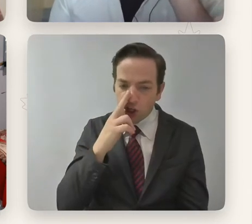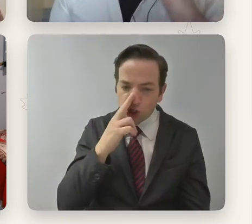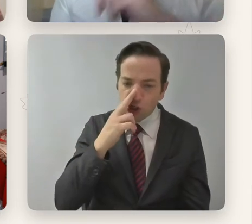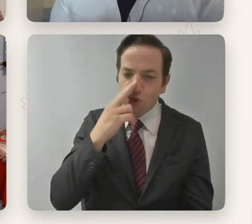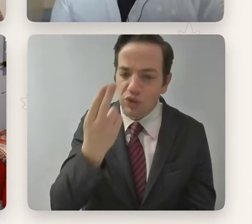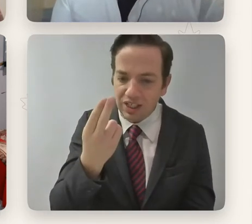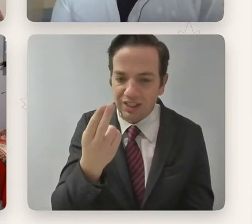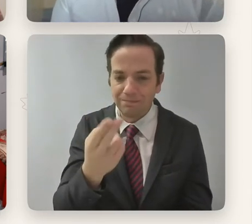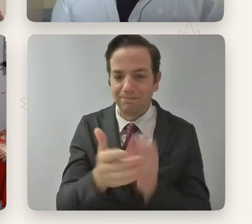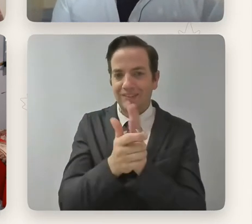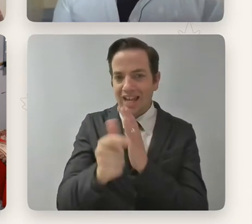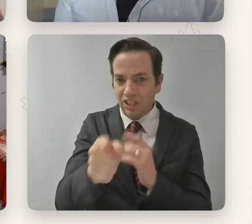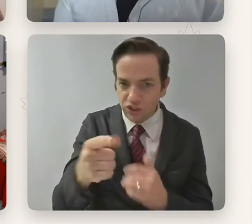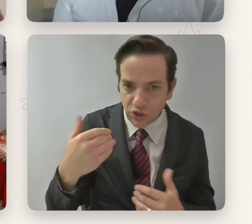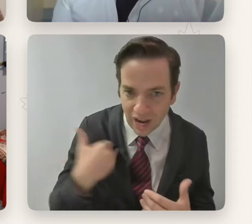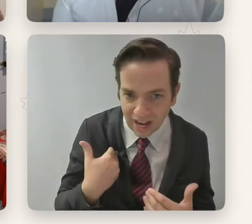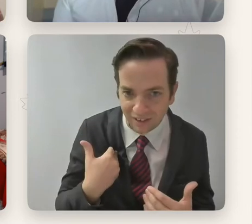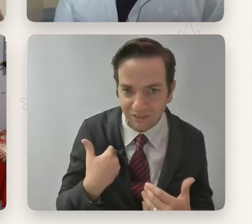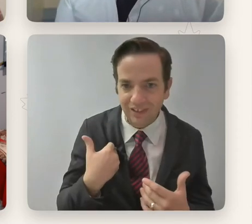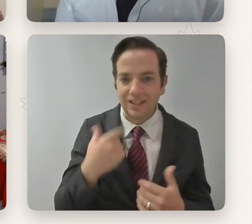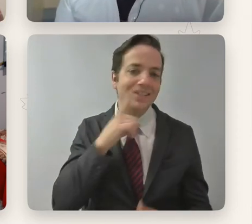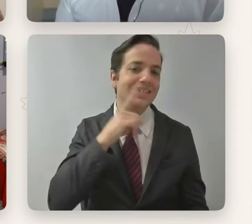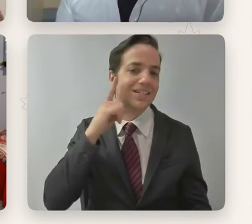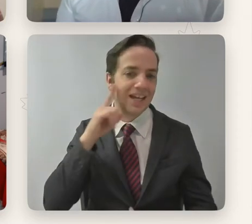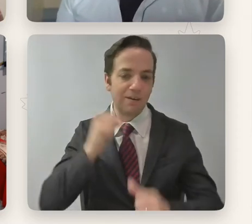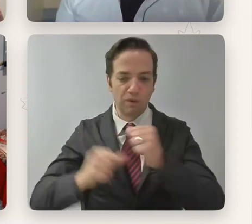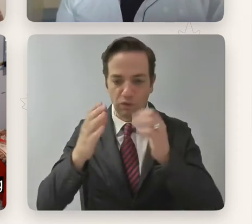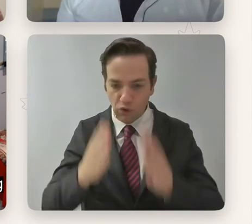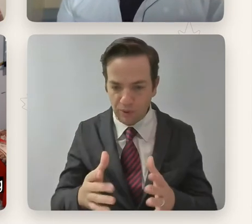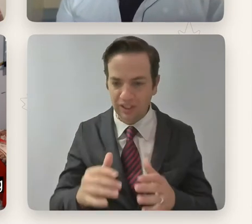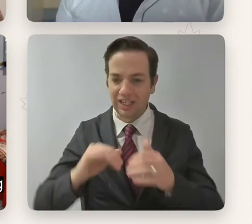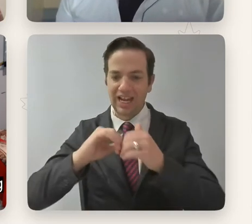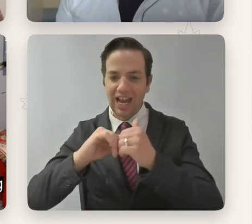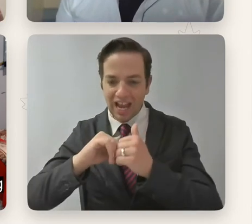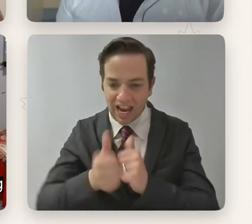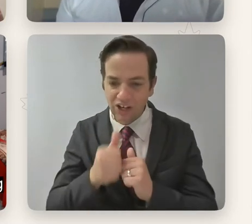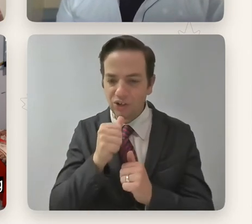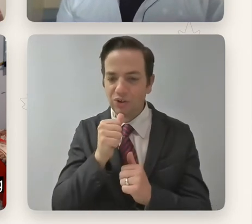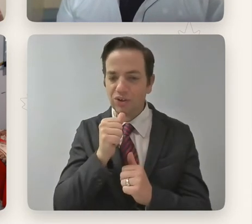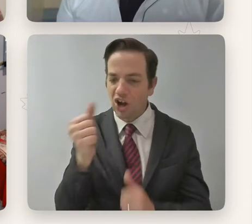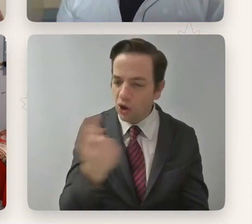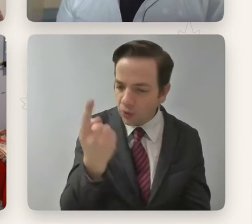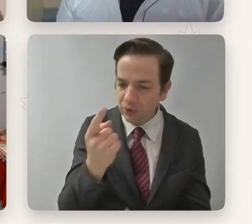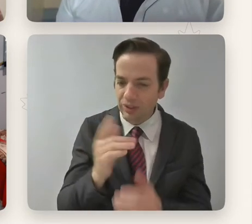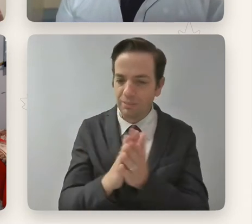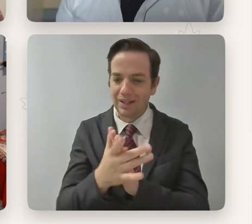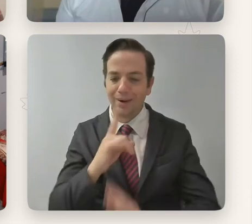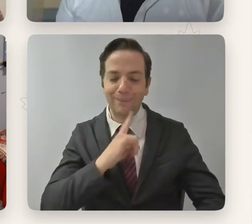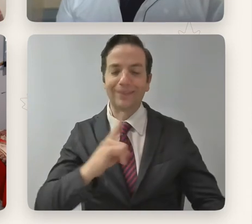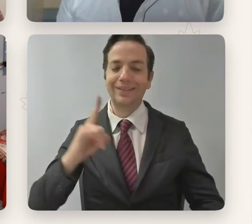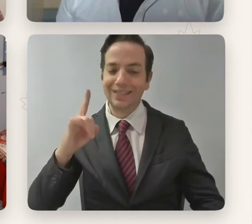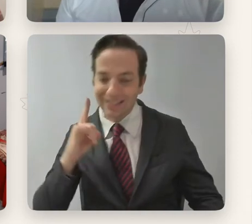you know, transcending, you know, these limitations as a disabled performer, but really sort of channeling the fact that you are a disabled performer